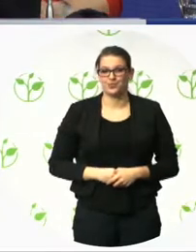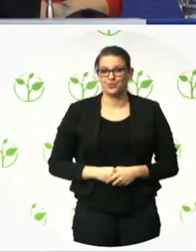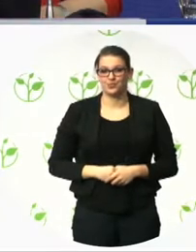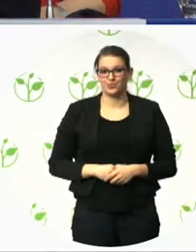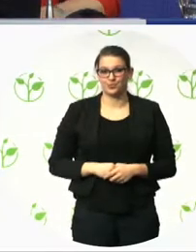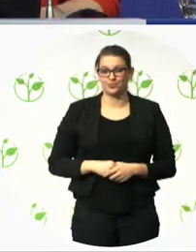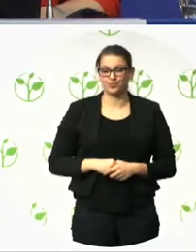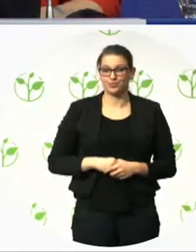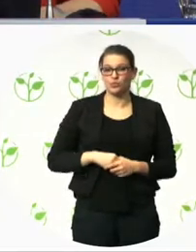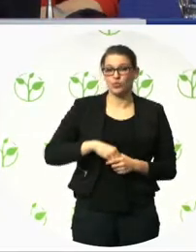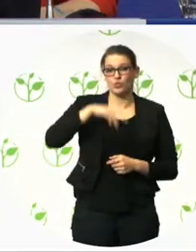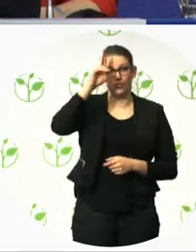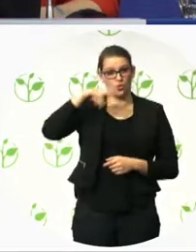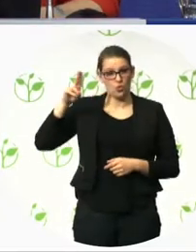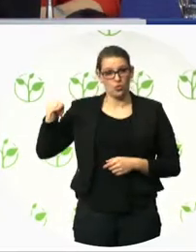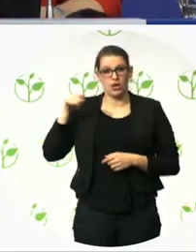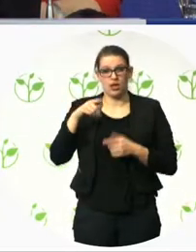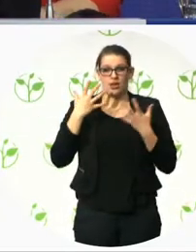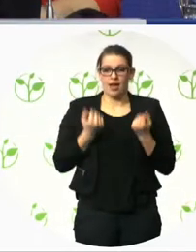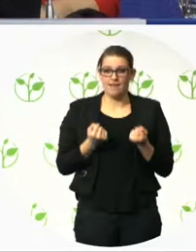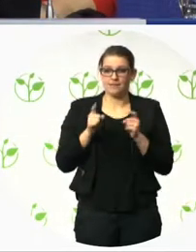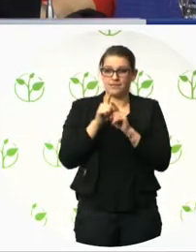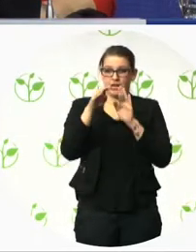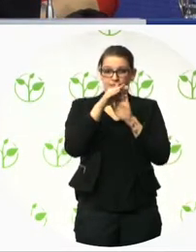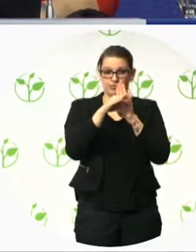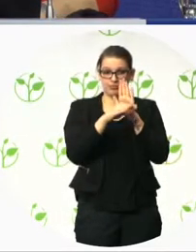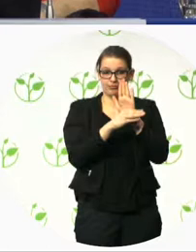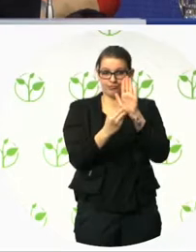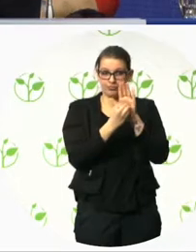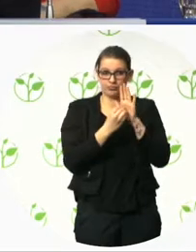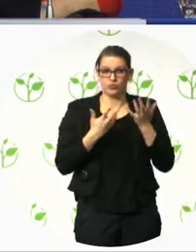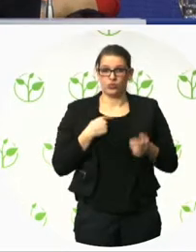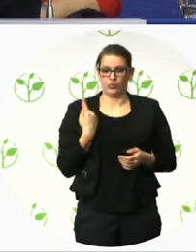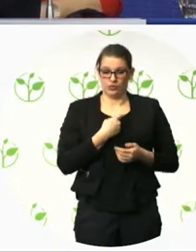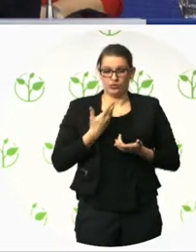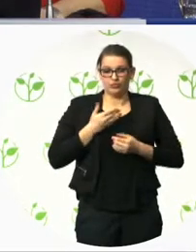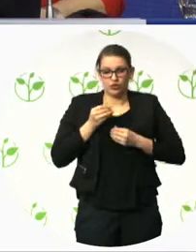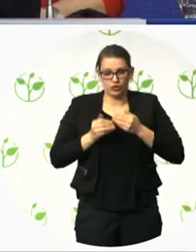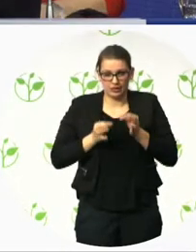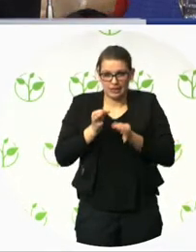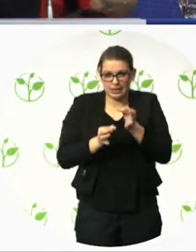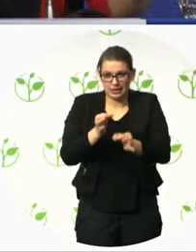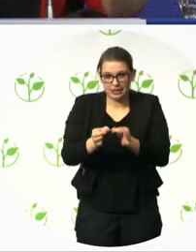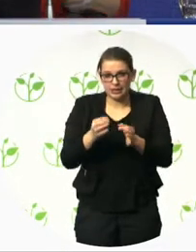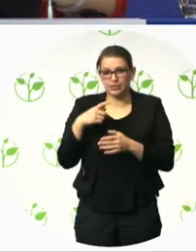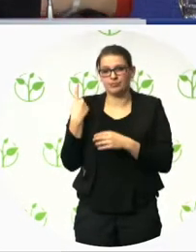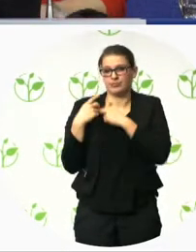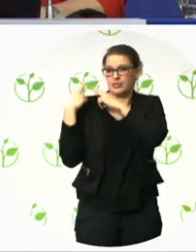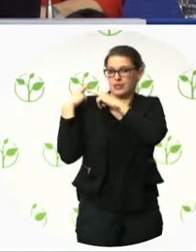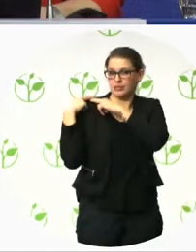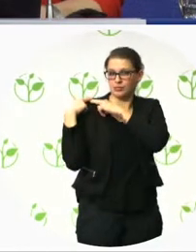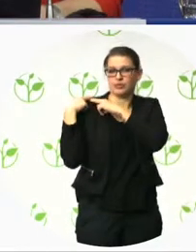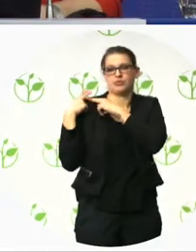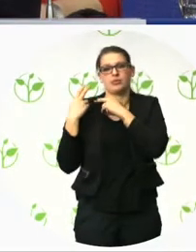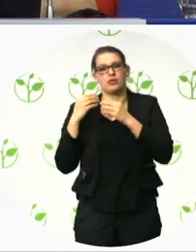sector has an obligation to include universal design in their work. Which means that there must